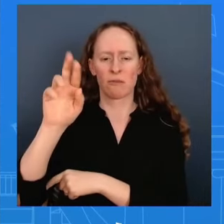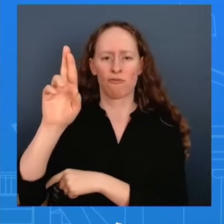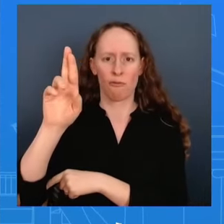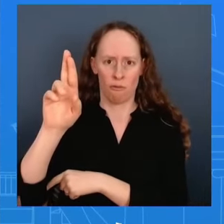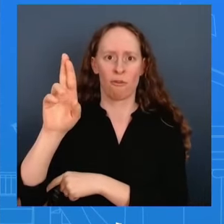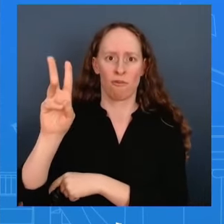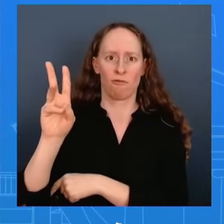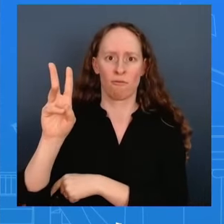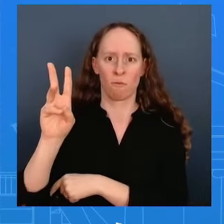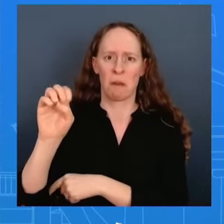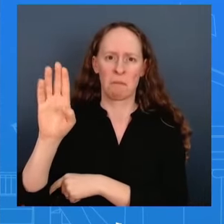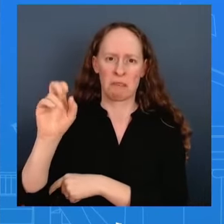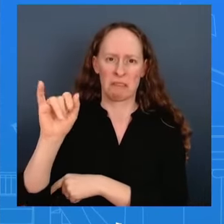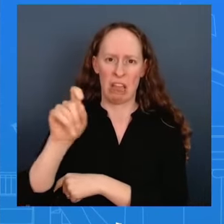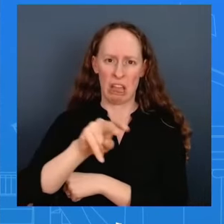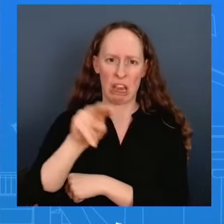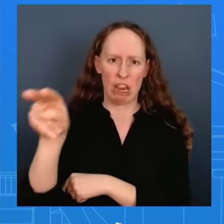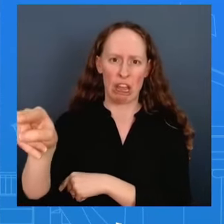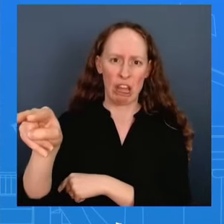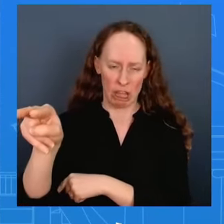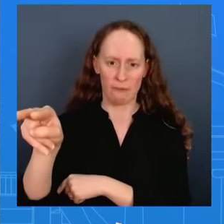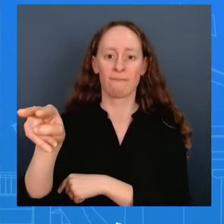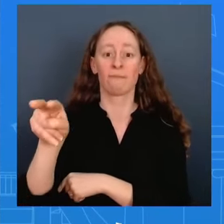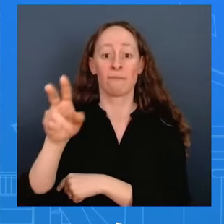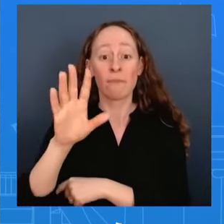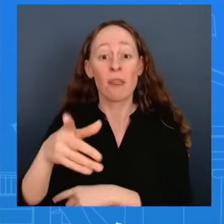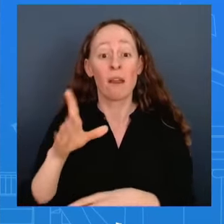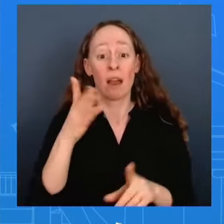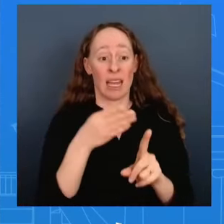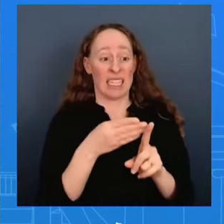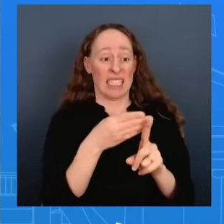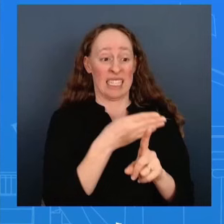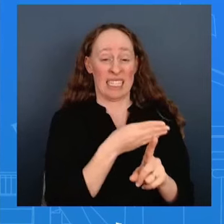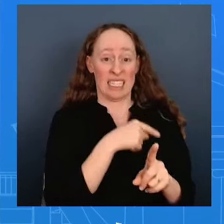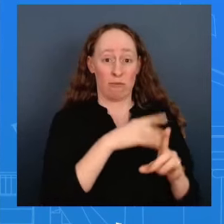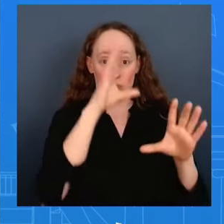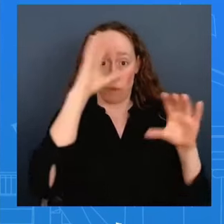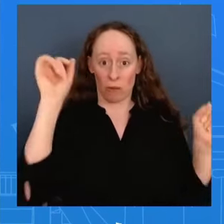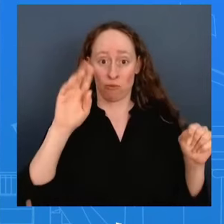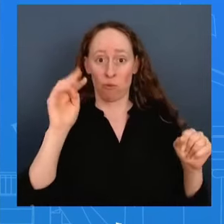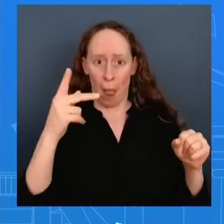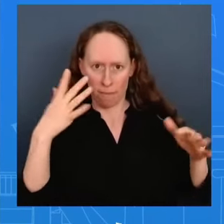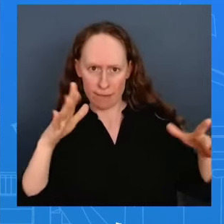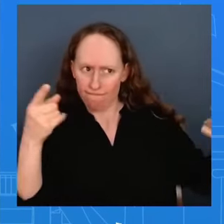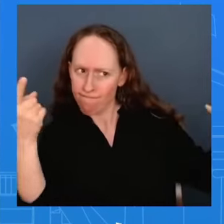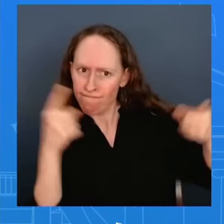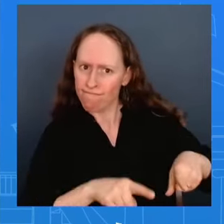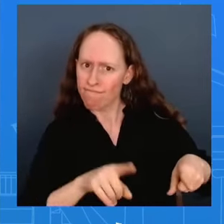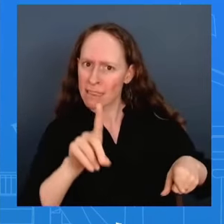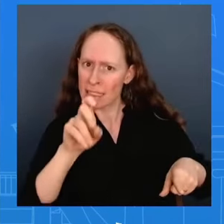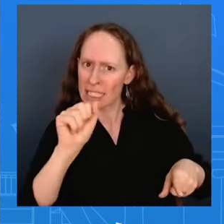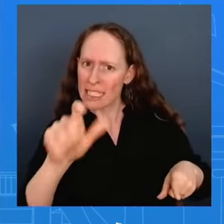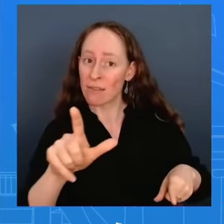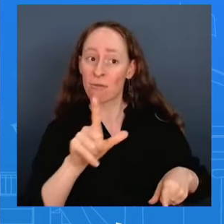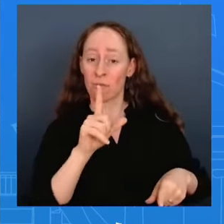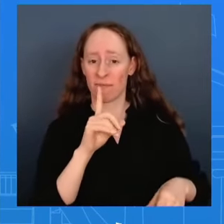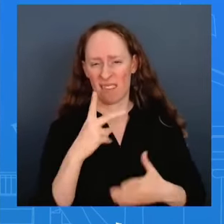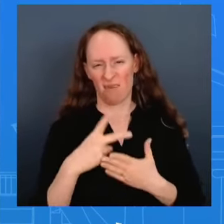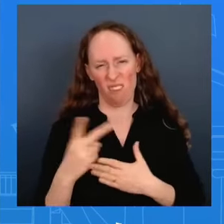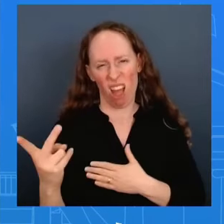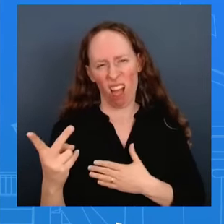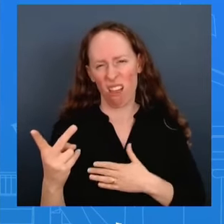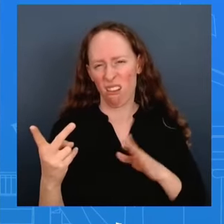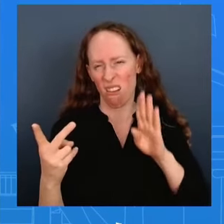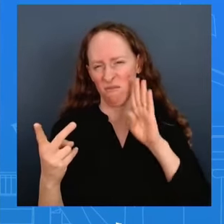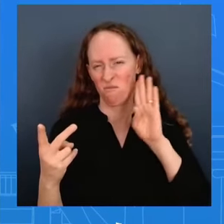administration's trade deal with the prc failed to increase american exports or boost manufacturing in fact china's exports